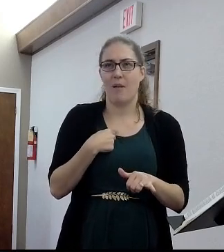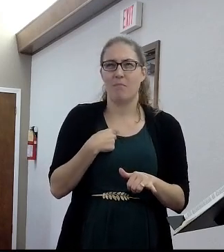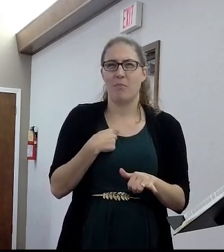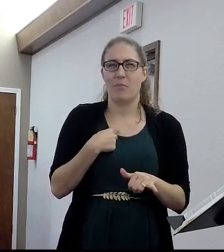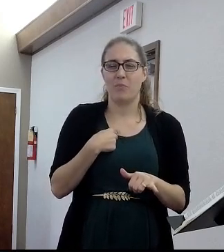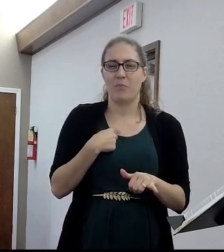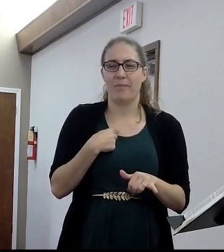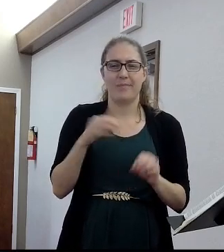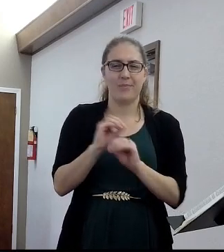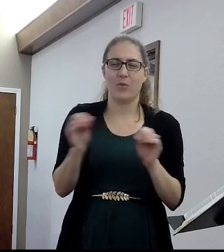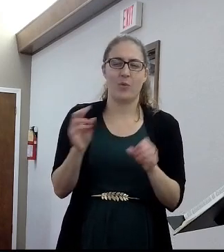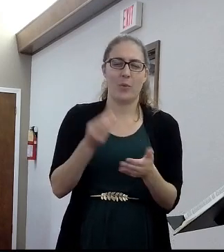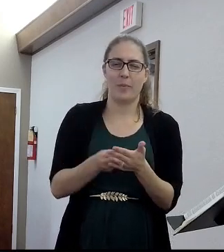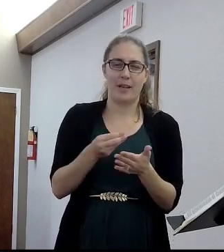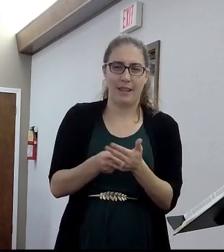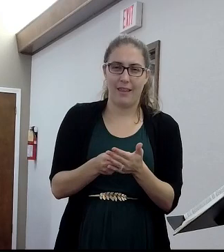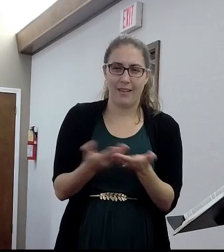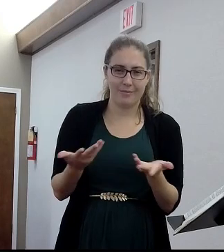Whatever. We keep going.